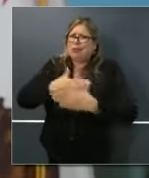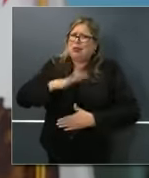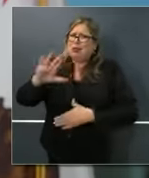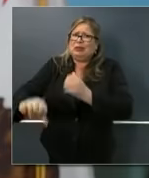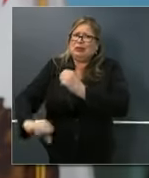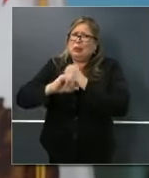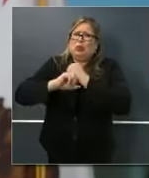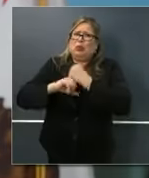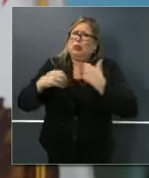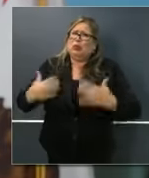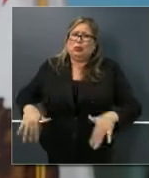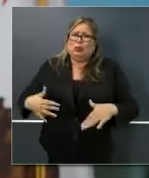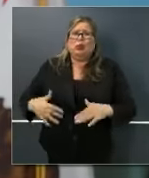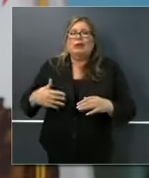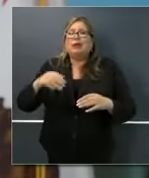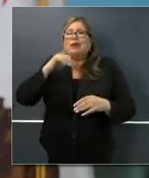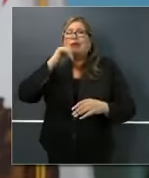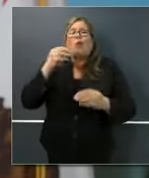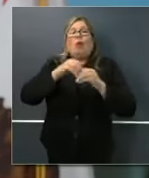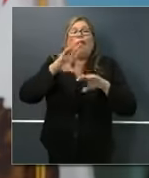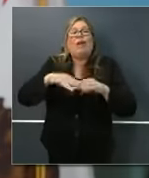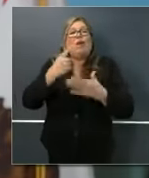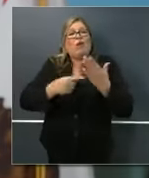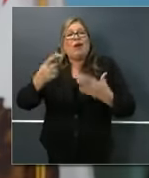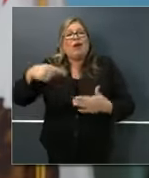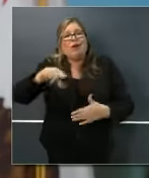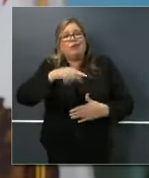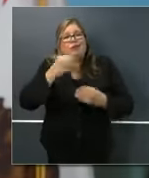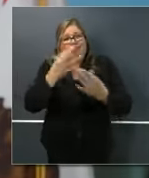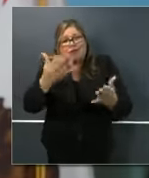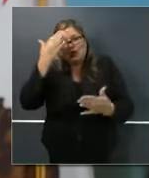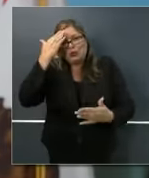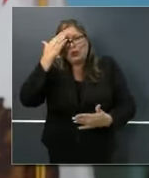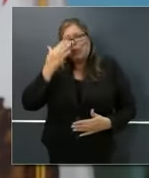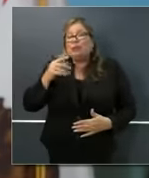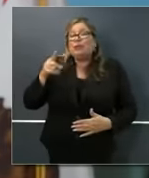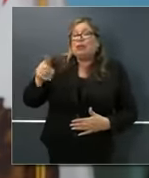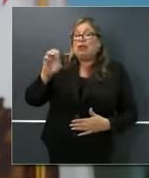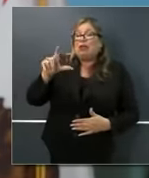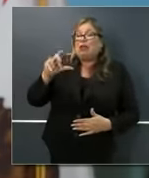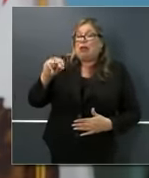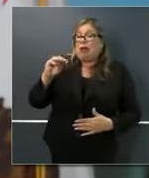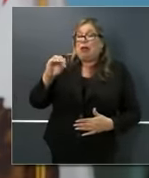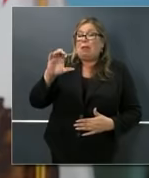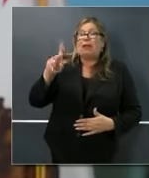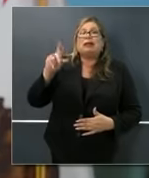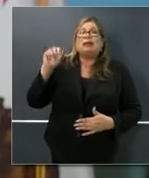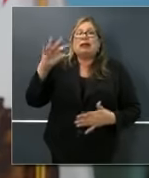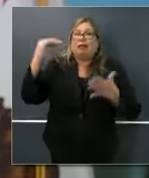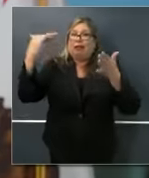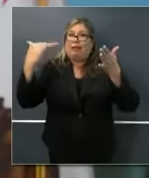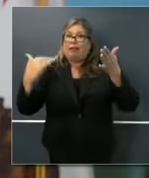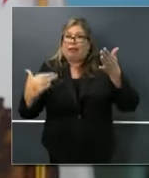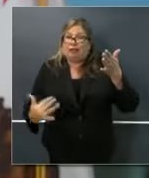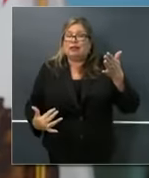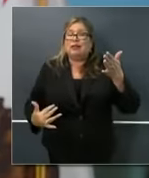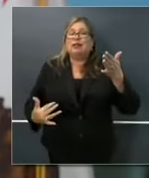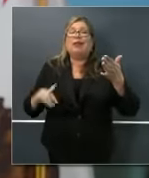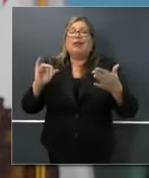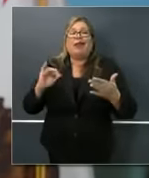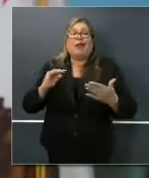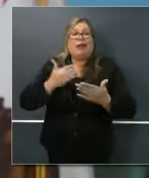what has been made public. That list he put out again today. Apparently, there was a list that came in